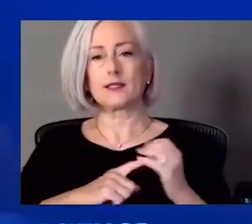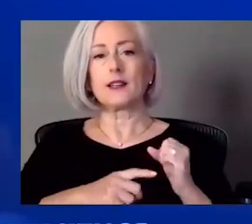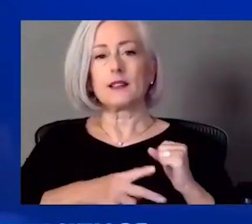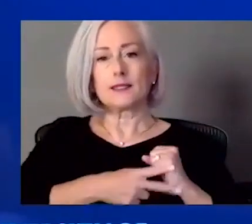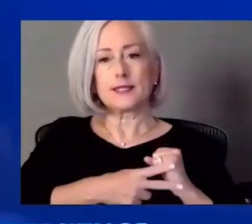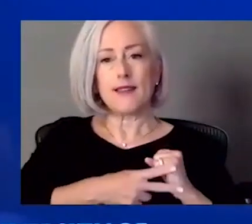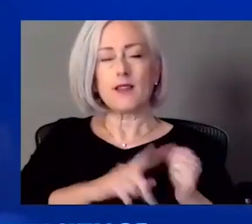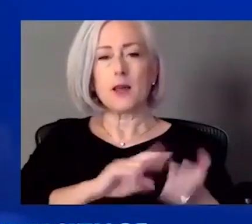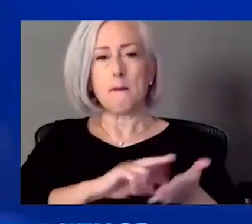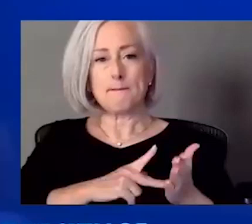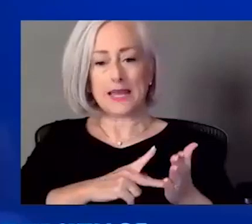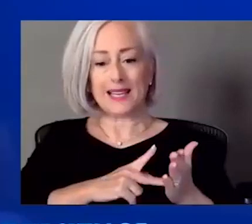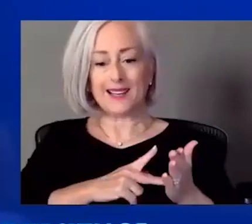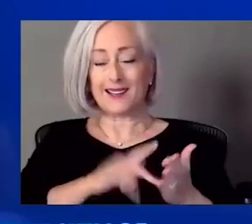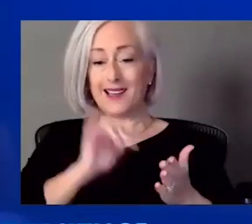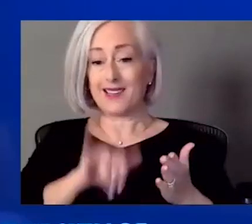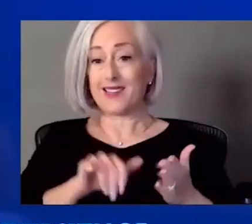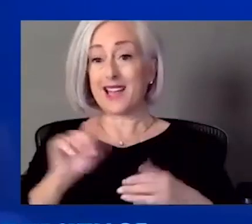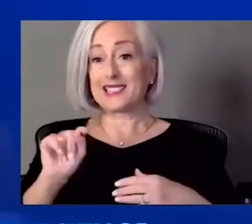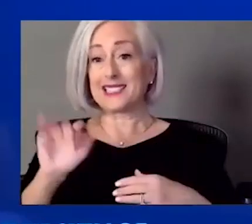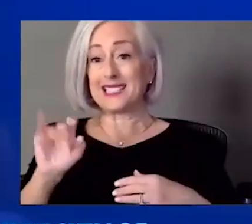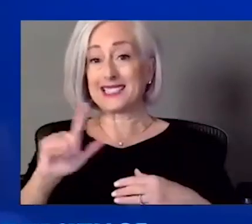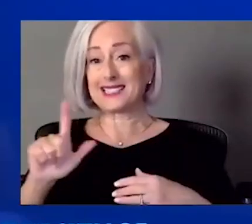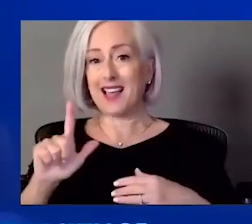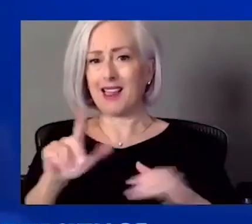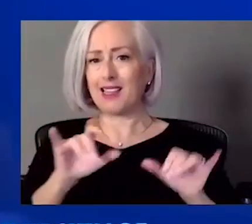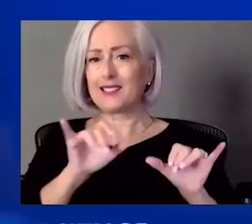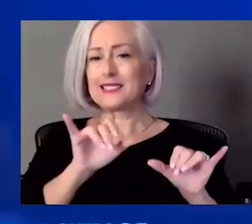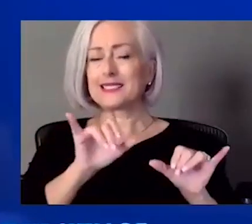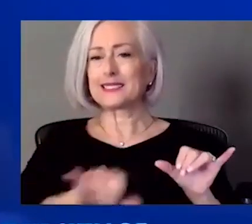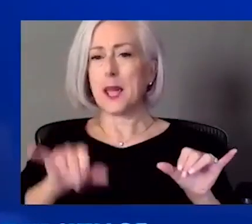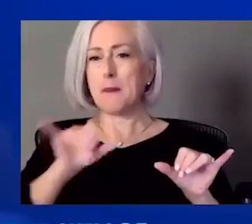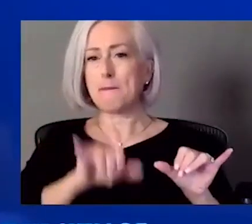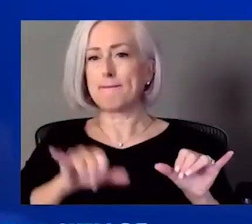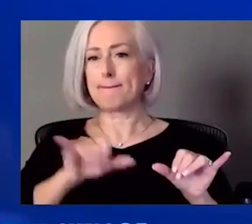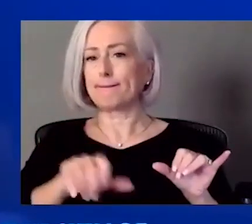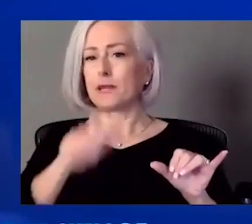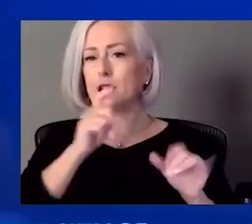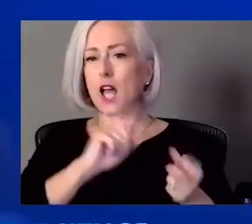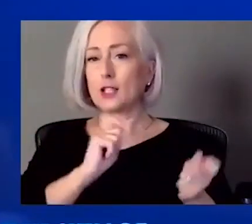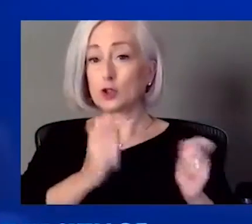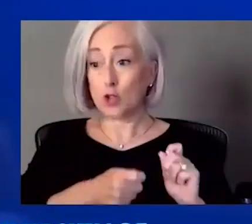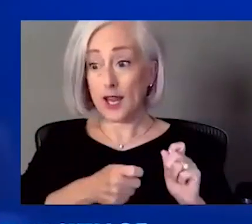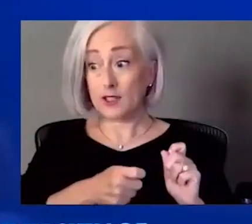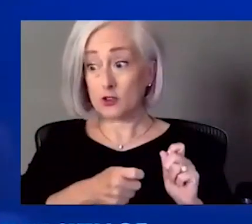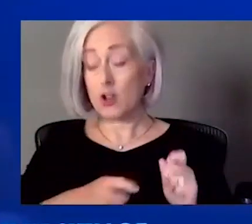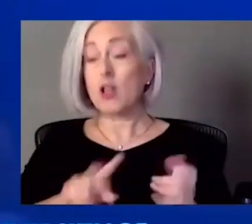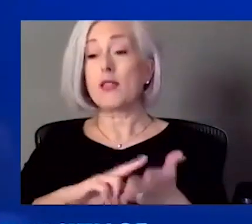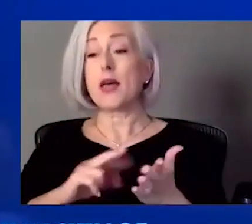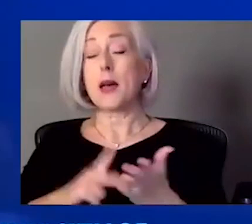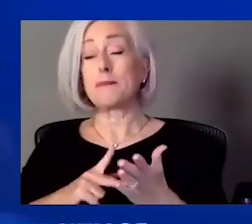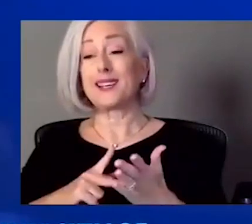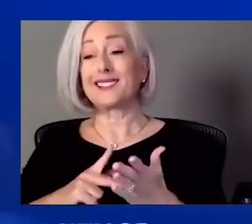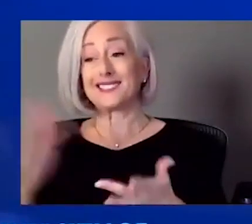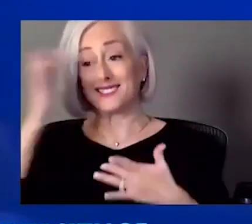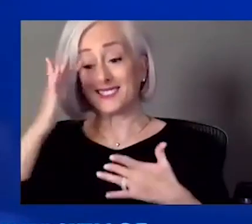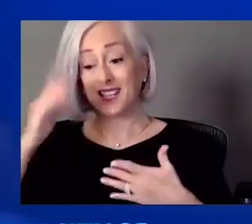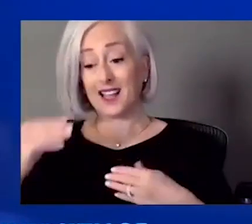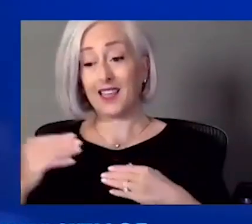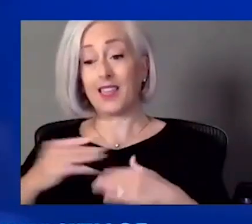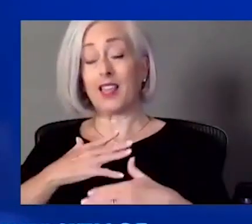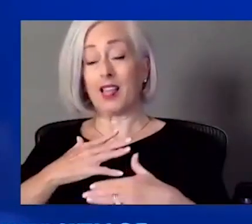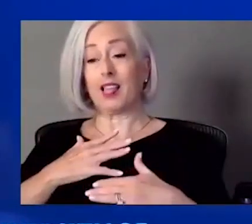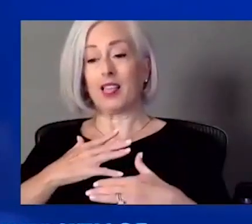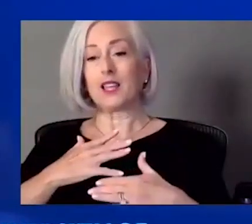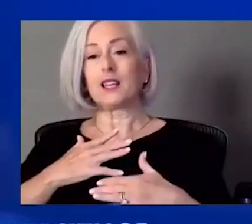you still have a good response by the T cells to those initial vaccines. And that is what we have seen because even